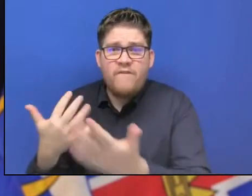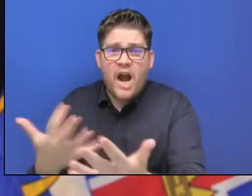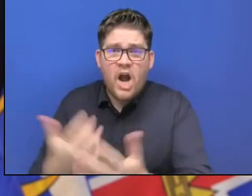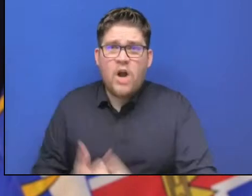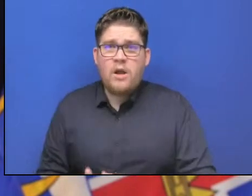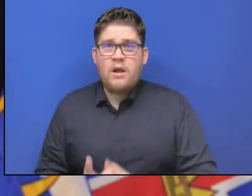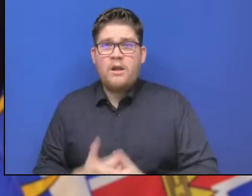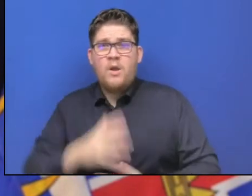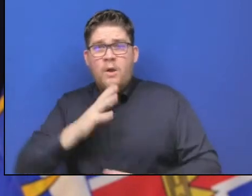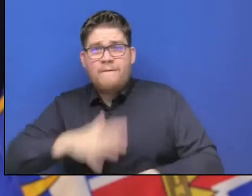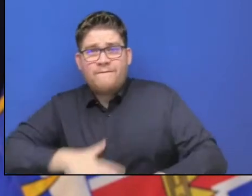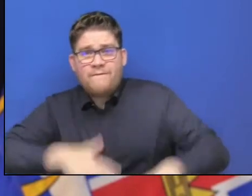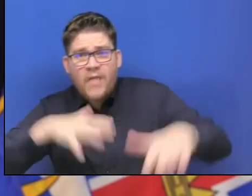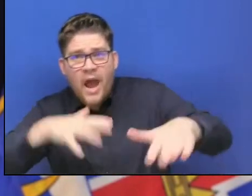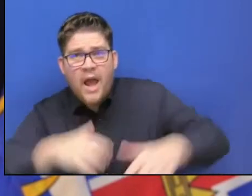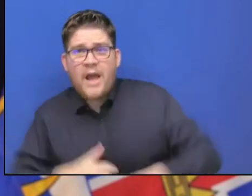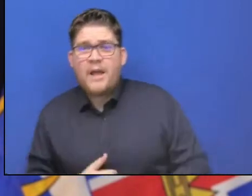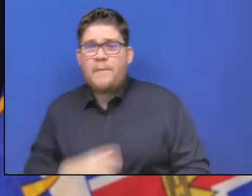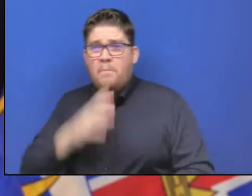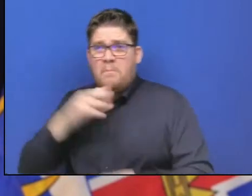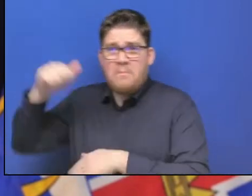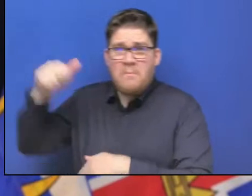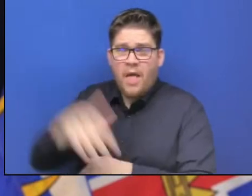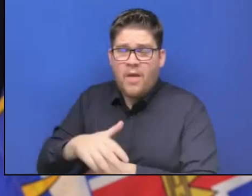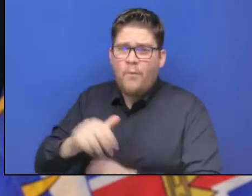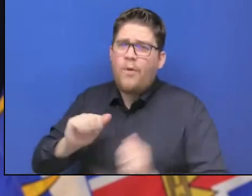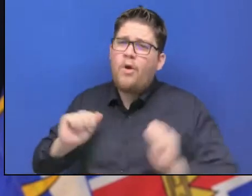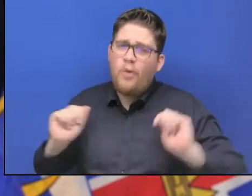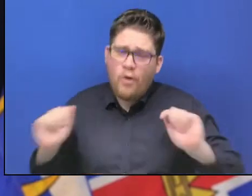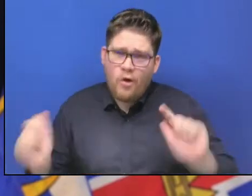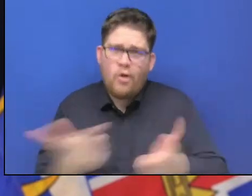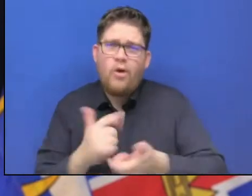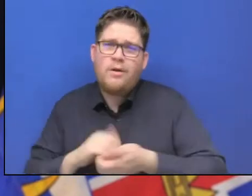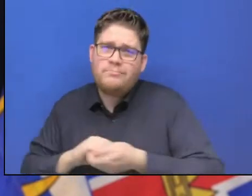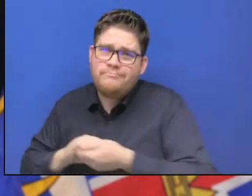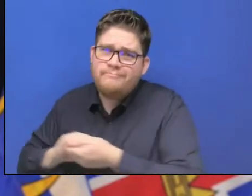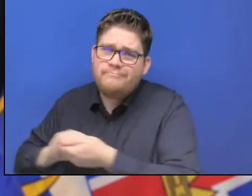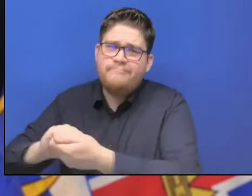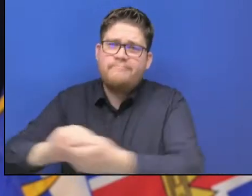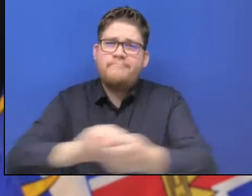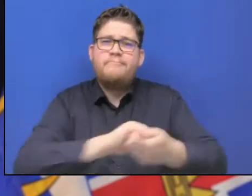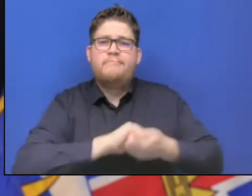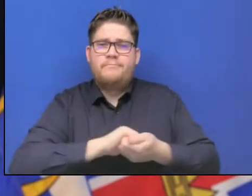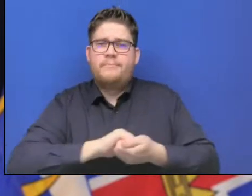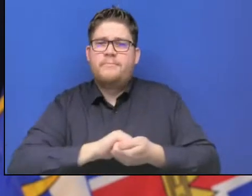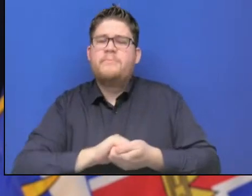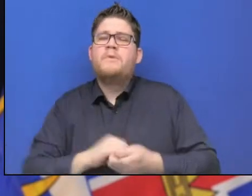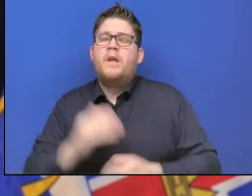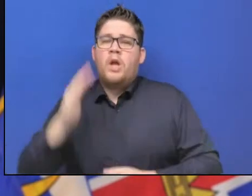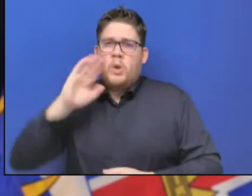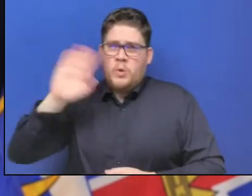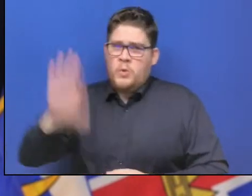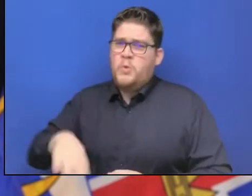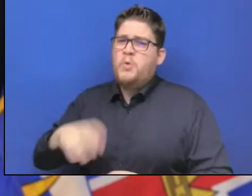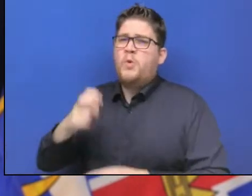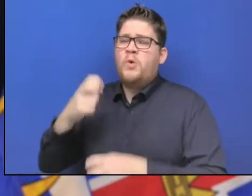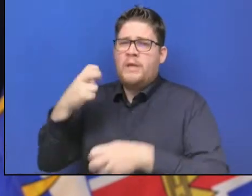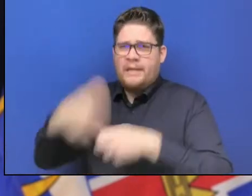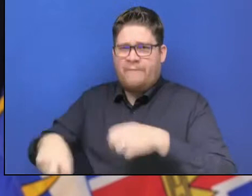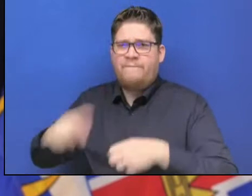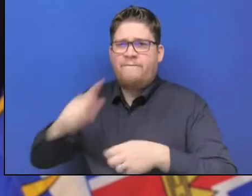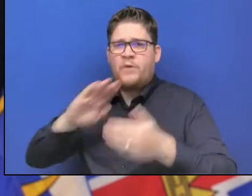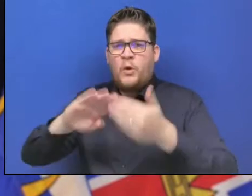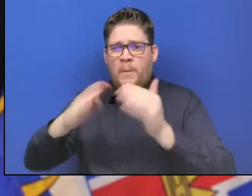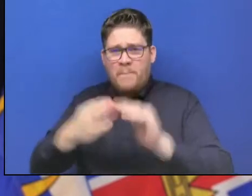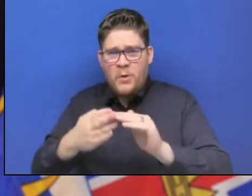people and communities that would have been unimaginable even 10 years ago. The early days of the pandemic have shown us that